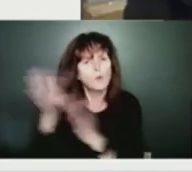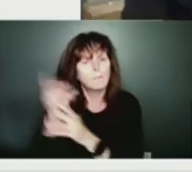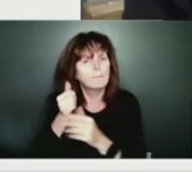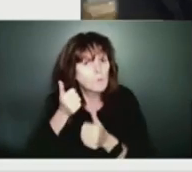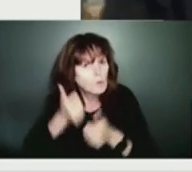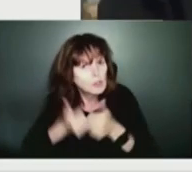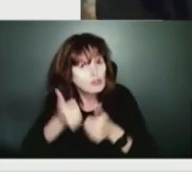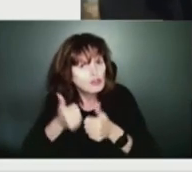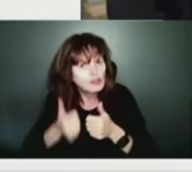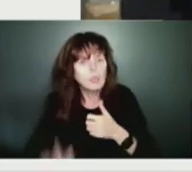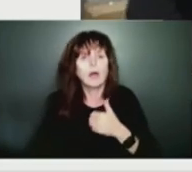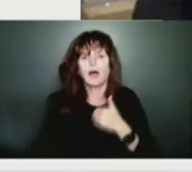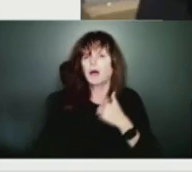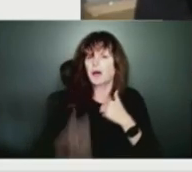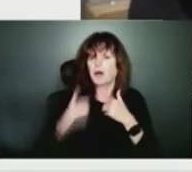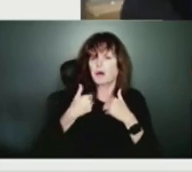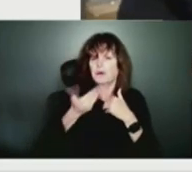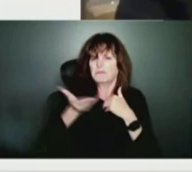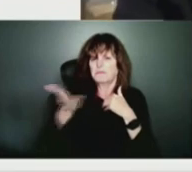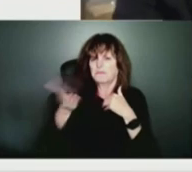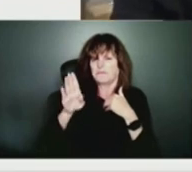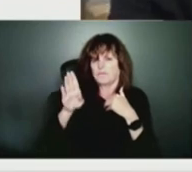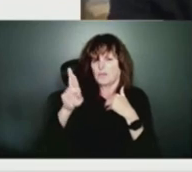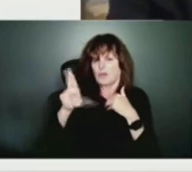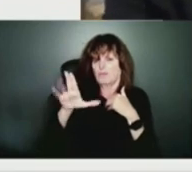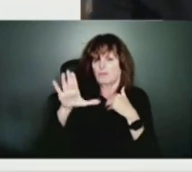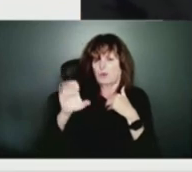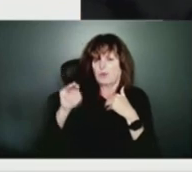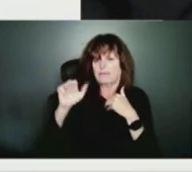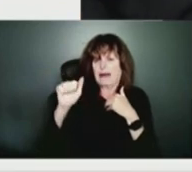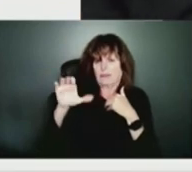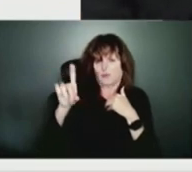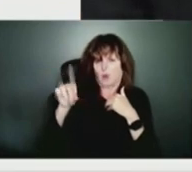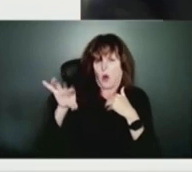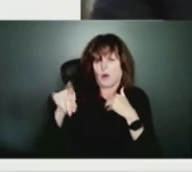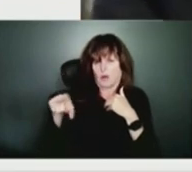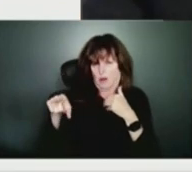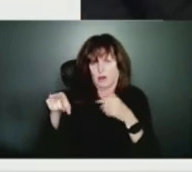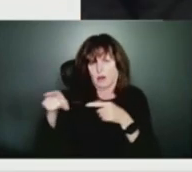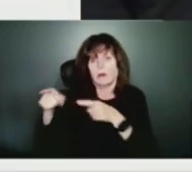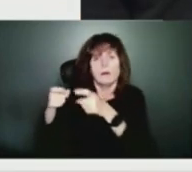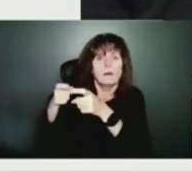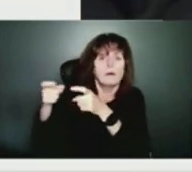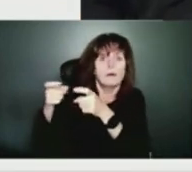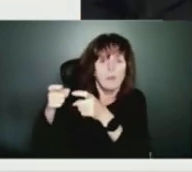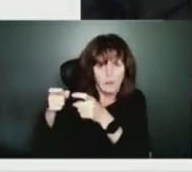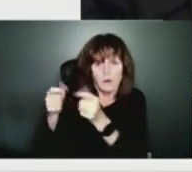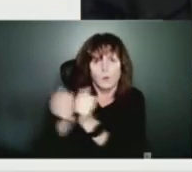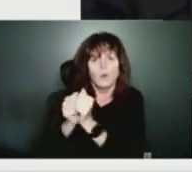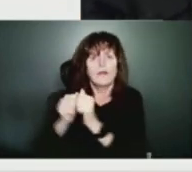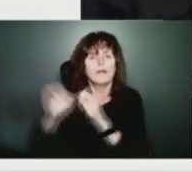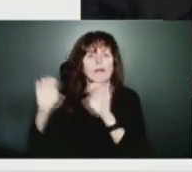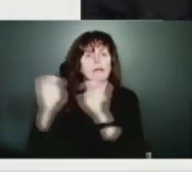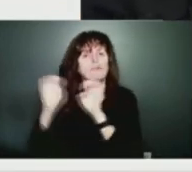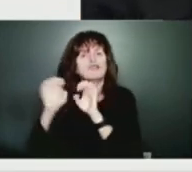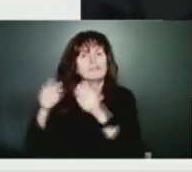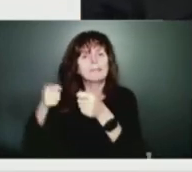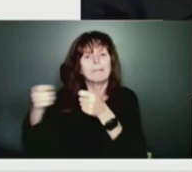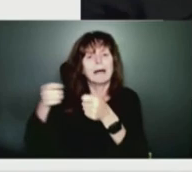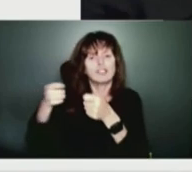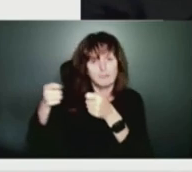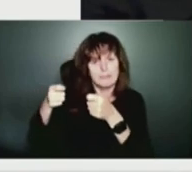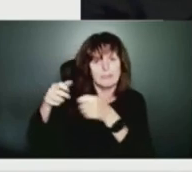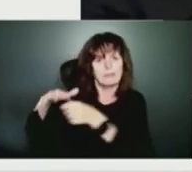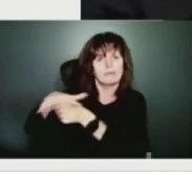is here with us as well. So this is Bruce McDonald, who is the emergency management lead for CBRM. Hello, Kyle. So we've reached out to the